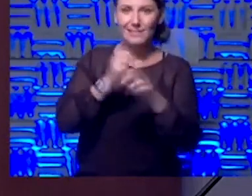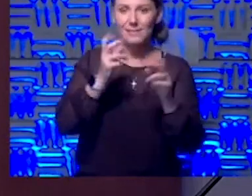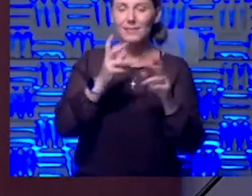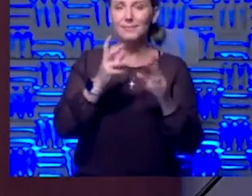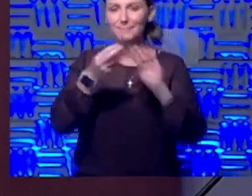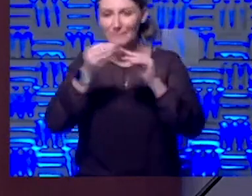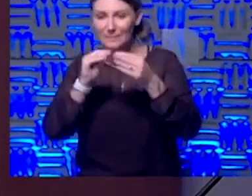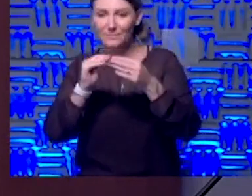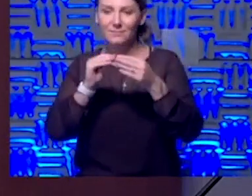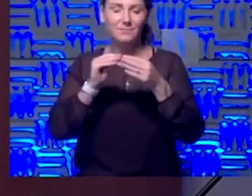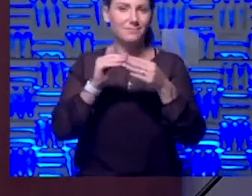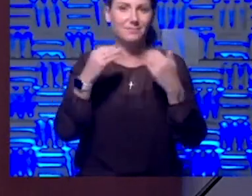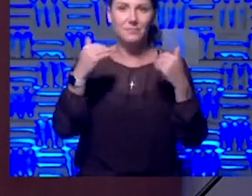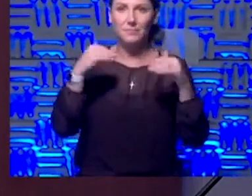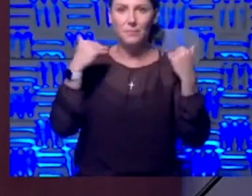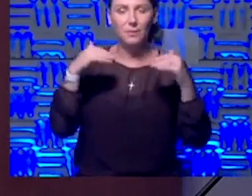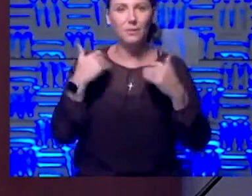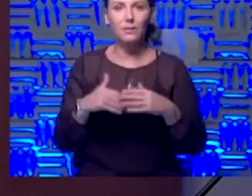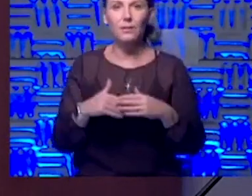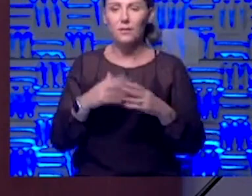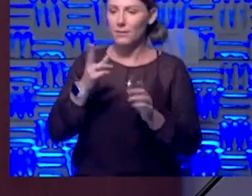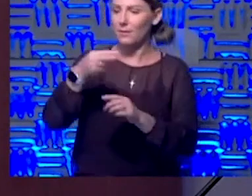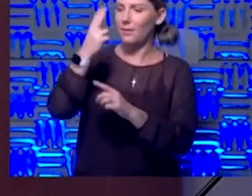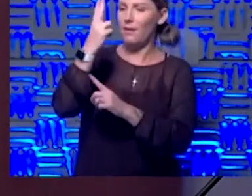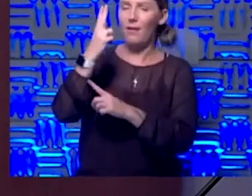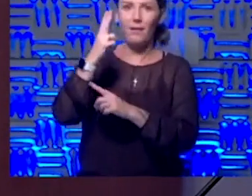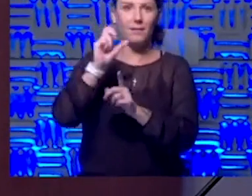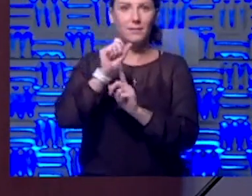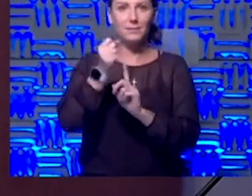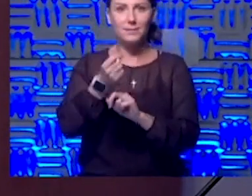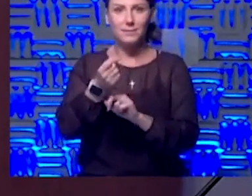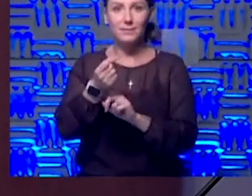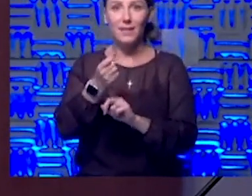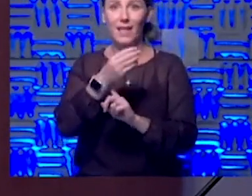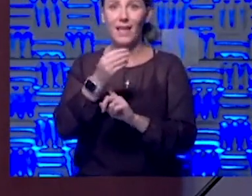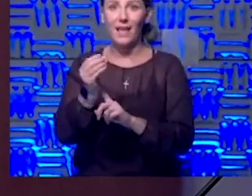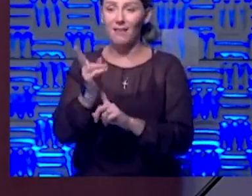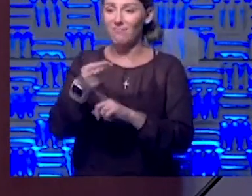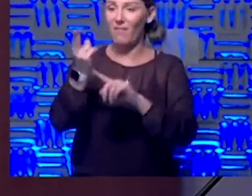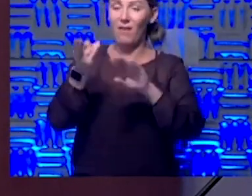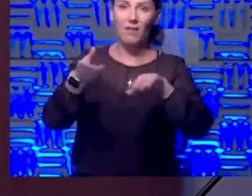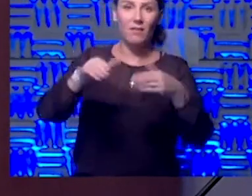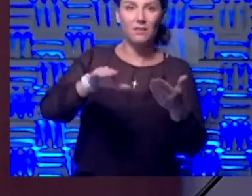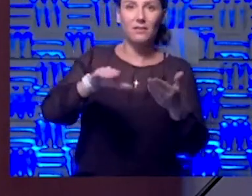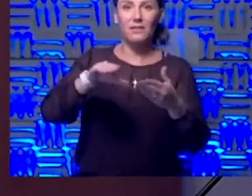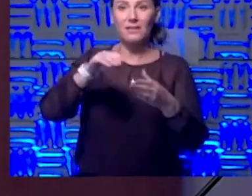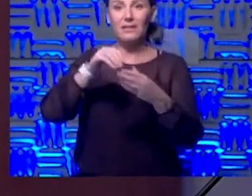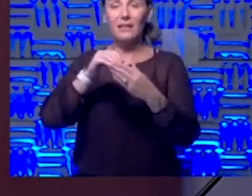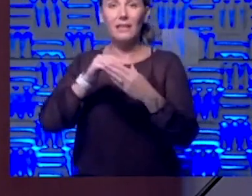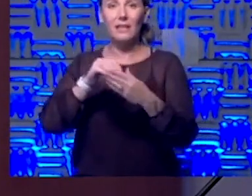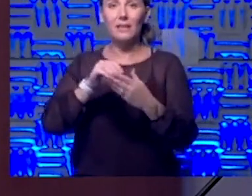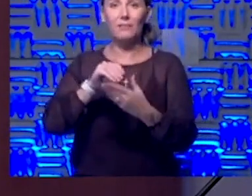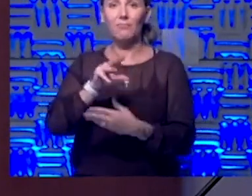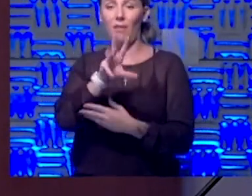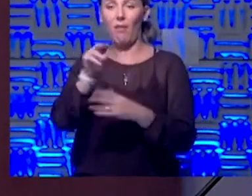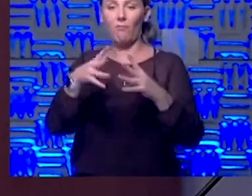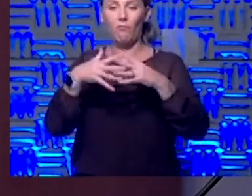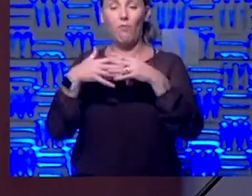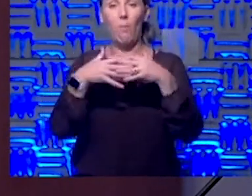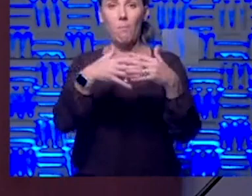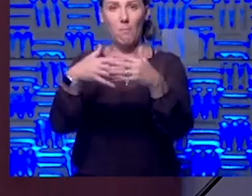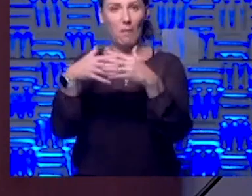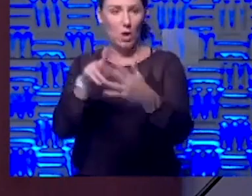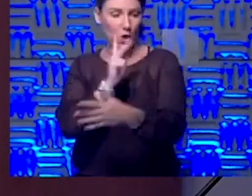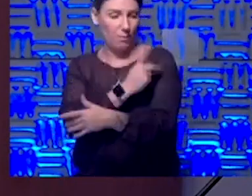starkly crazy high incidence, high morbidity in our African-American patients